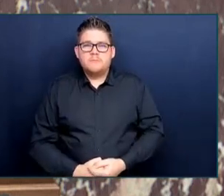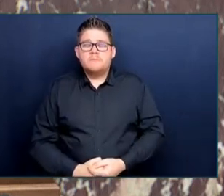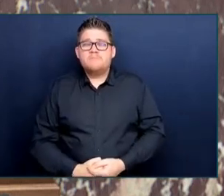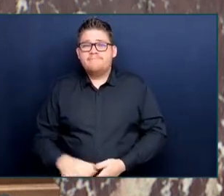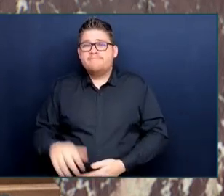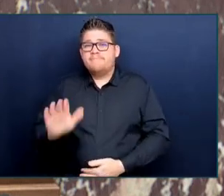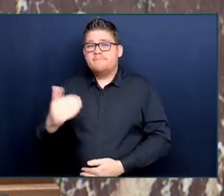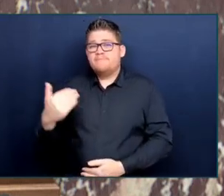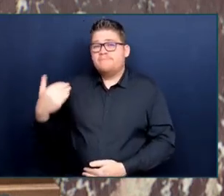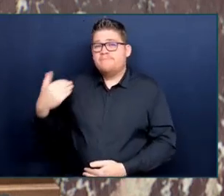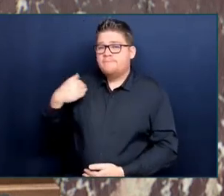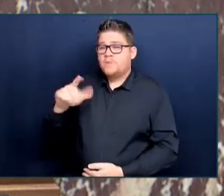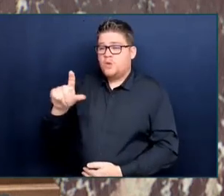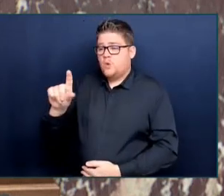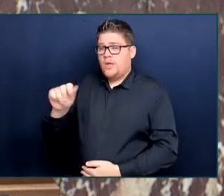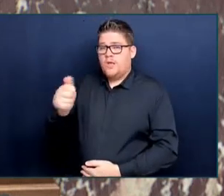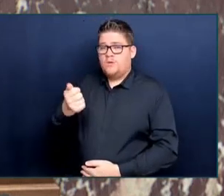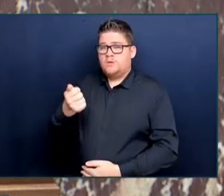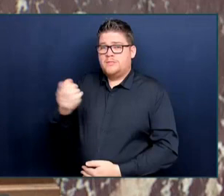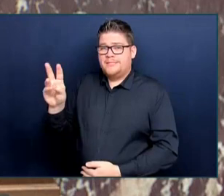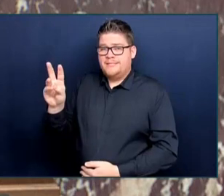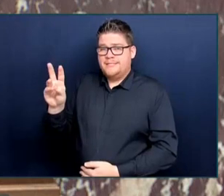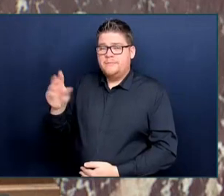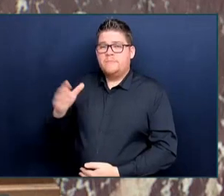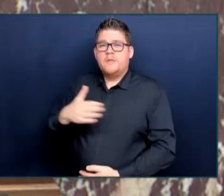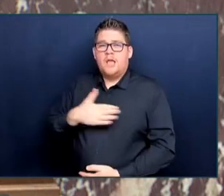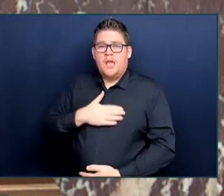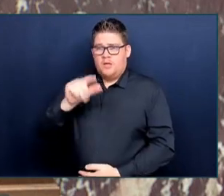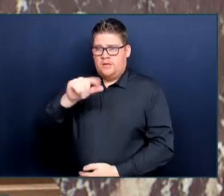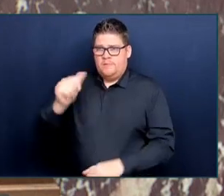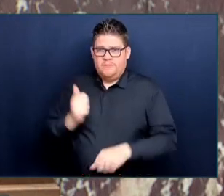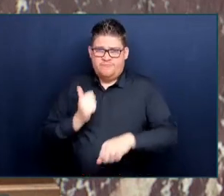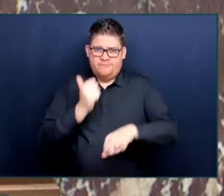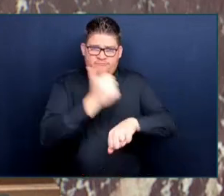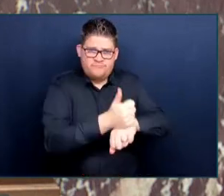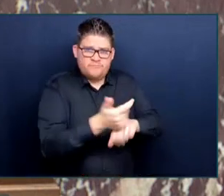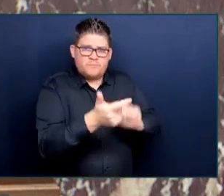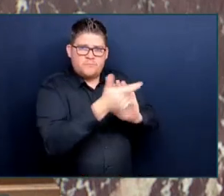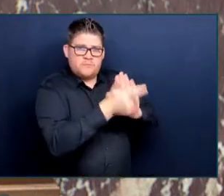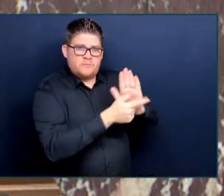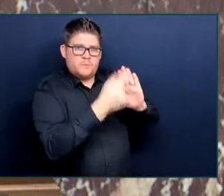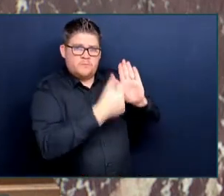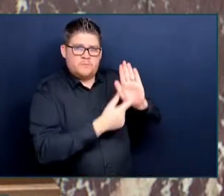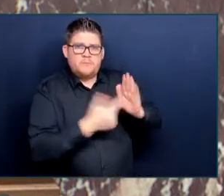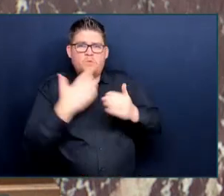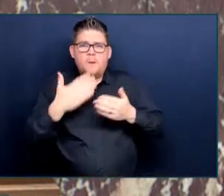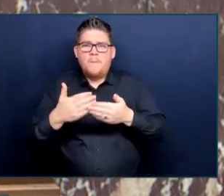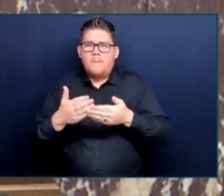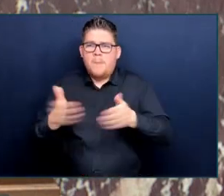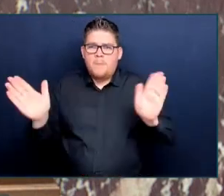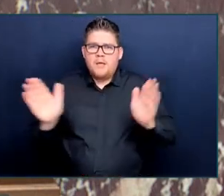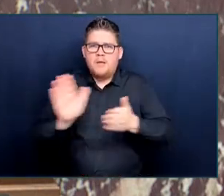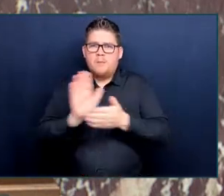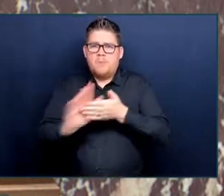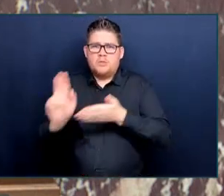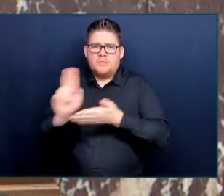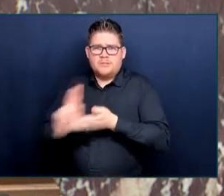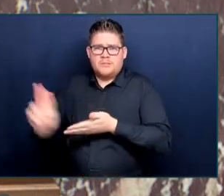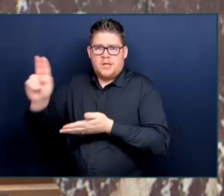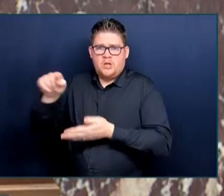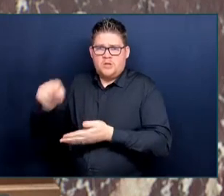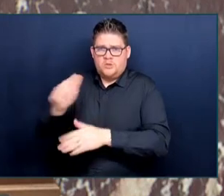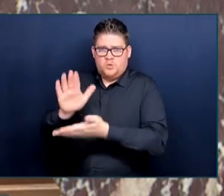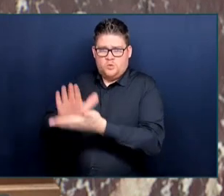made it law in this province for public post-secondary institutions to establish sexual misconduct policies